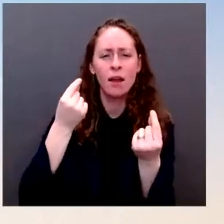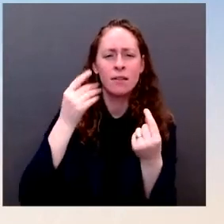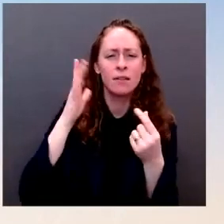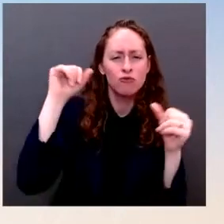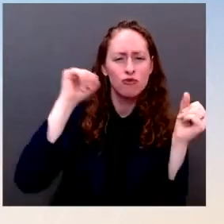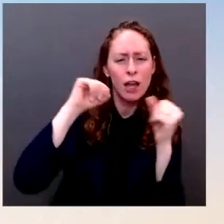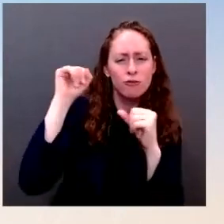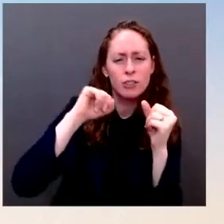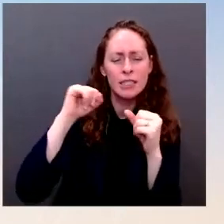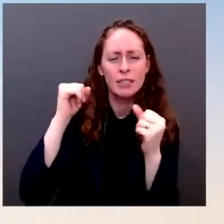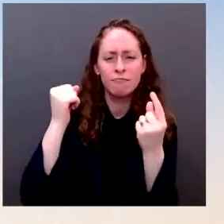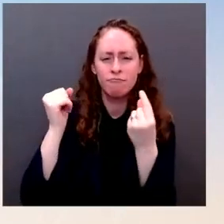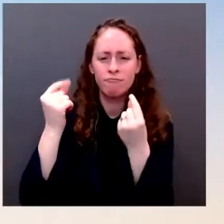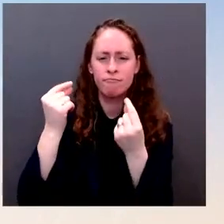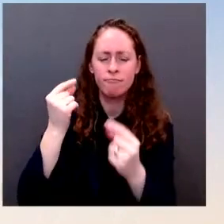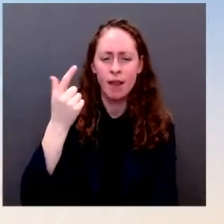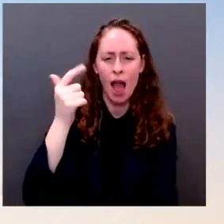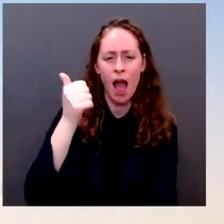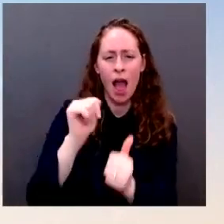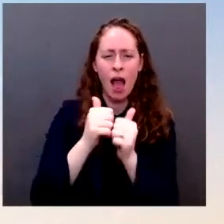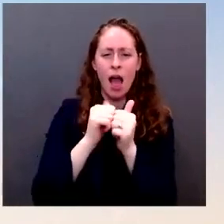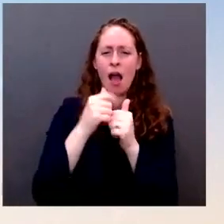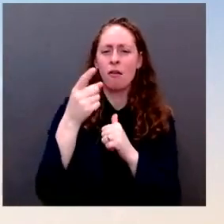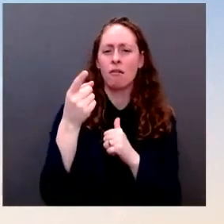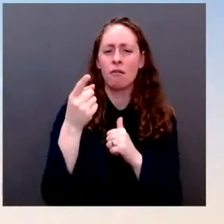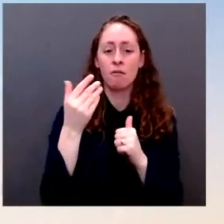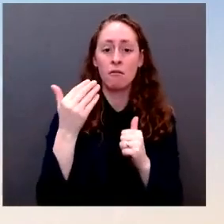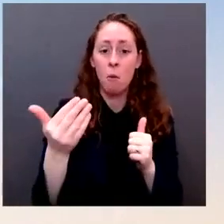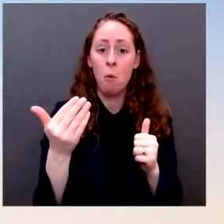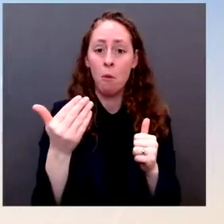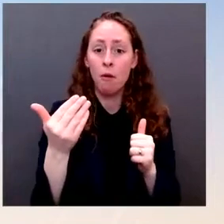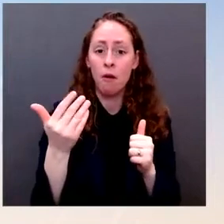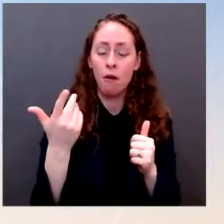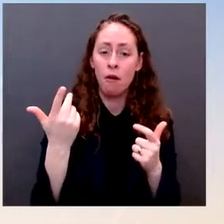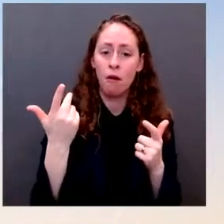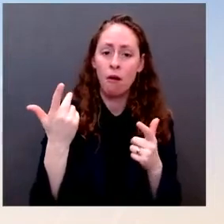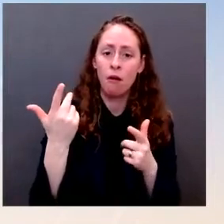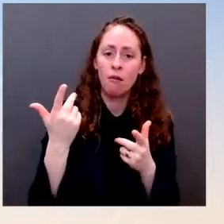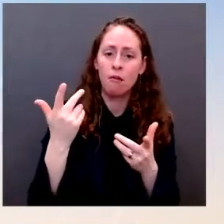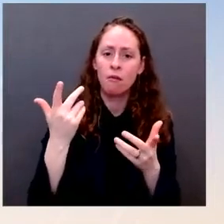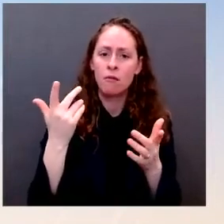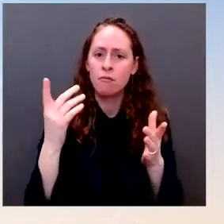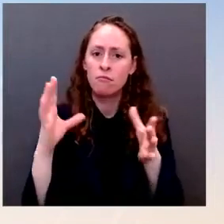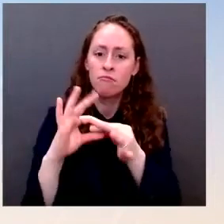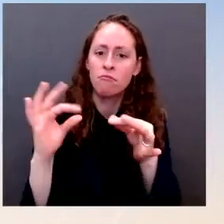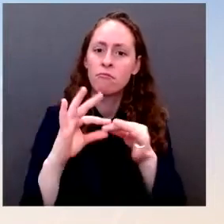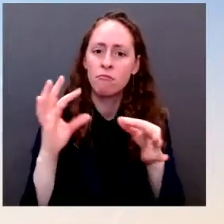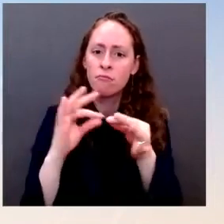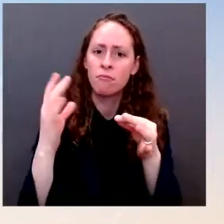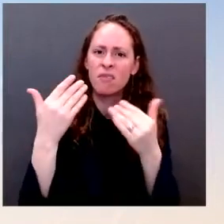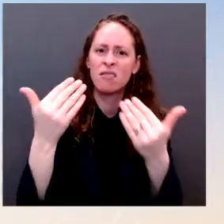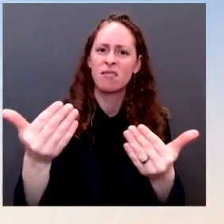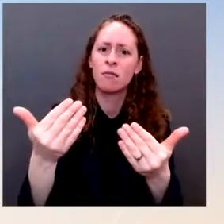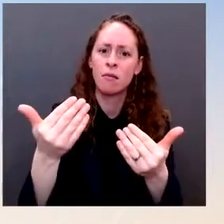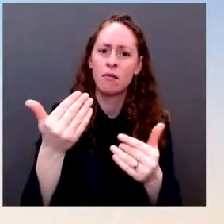So, over the past several months, we, but also a number of our allies, have developed a significant amount of credible intelligence about Russian